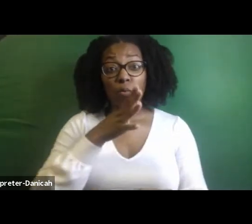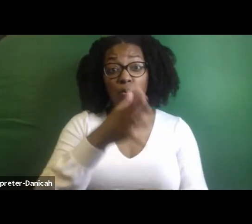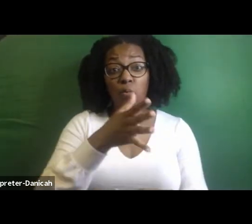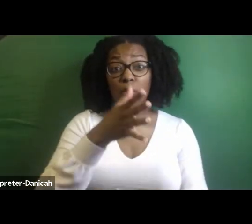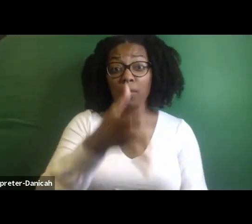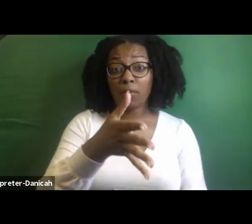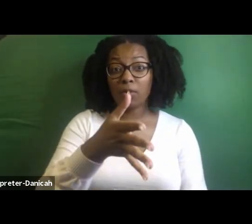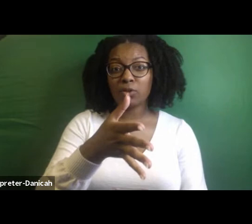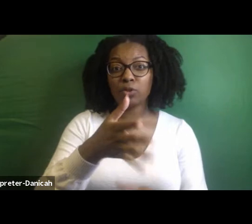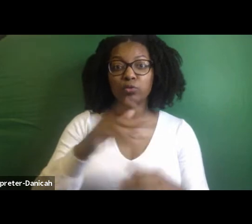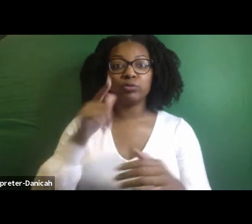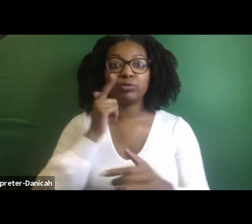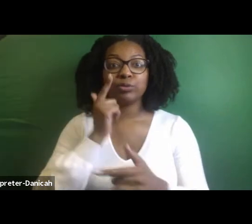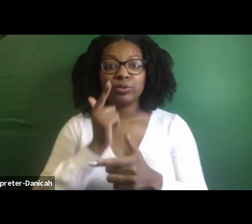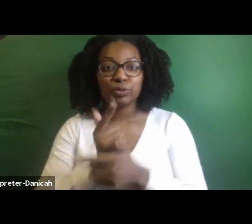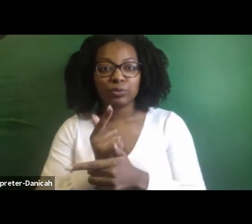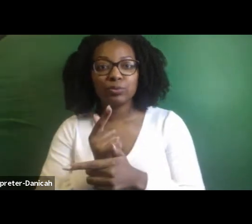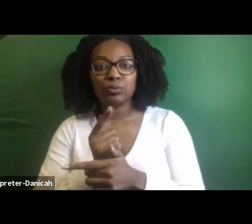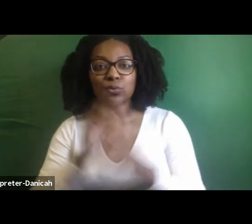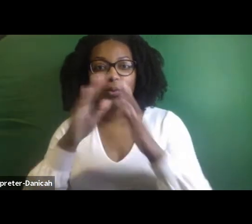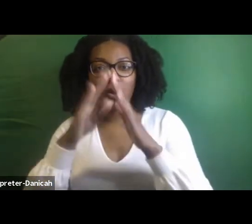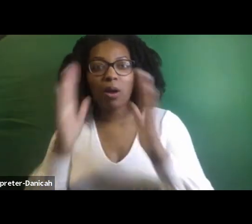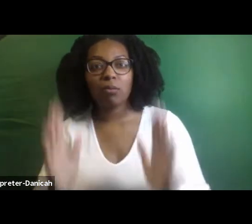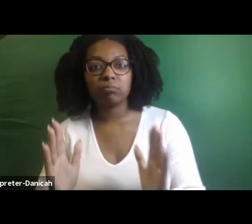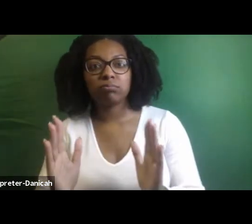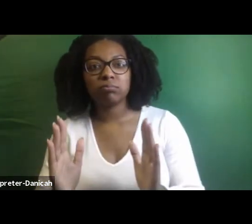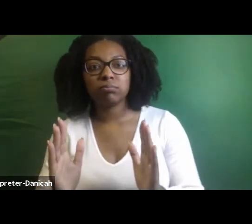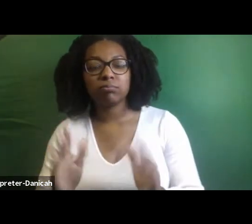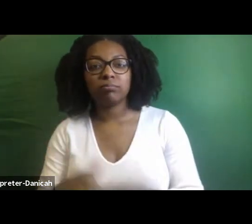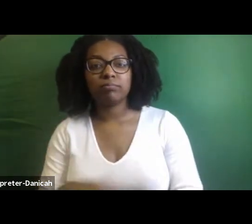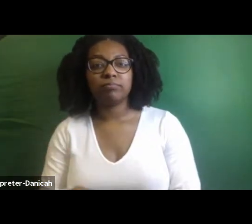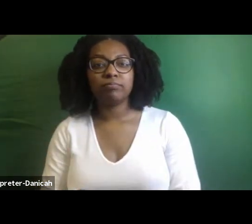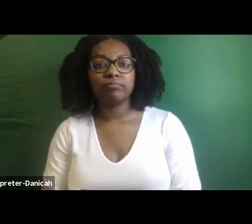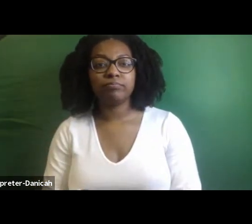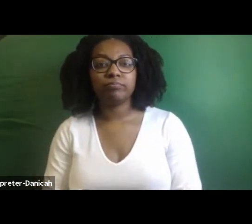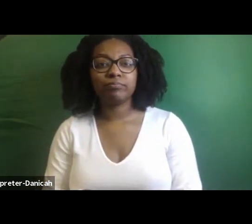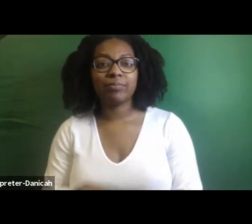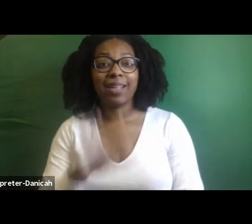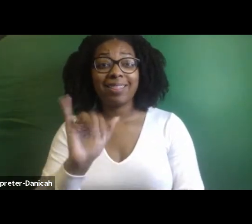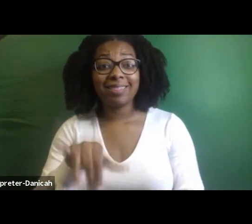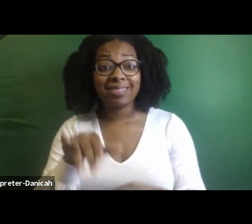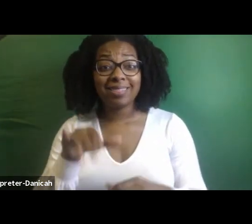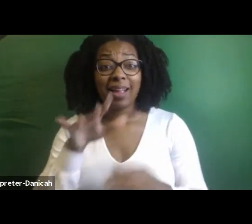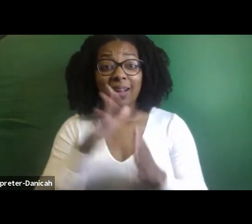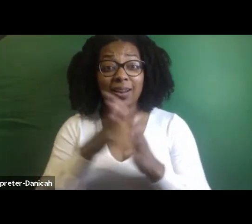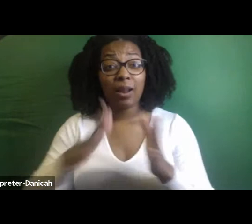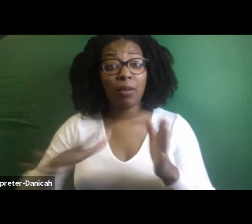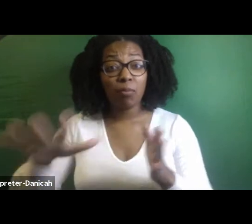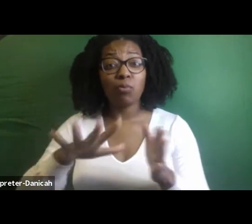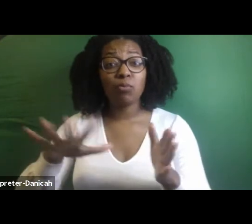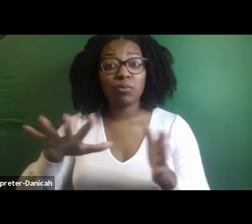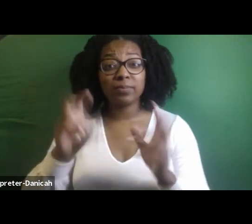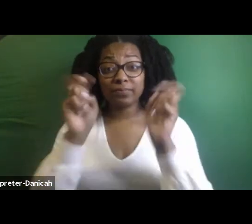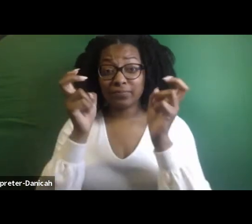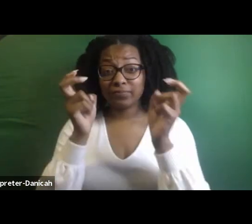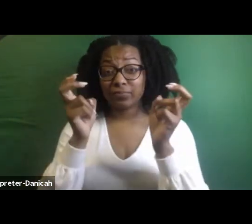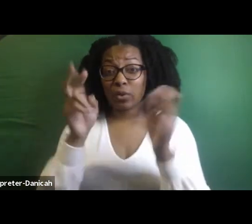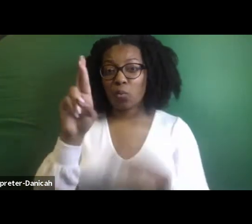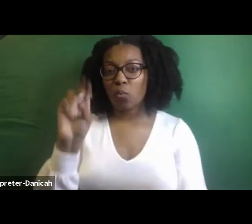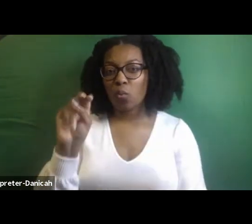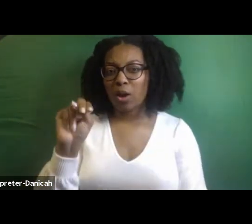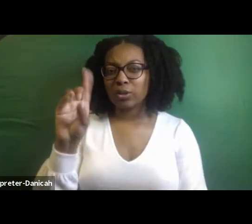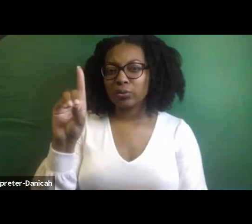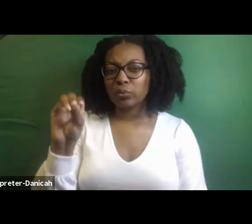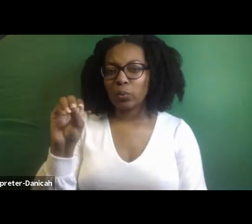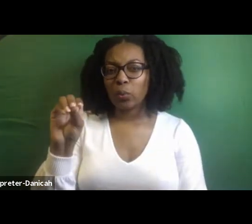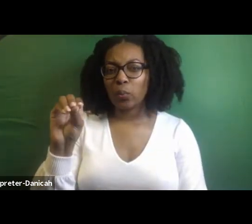But yet, the area is still over there. So, it's called the Rondo neighborhood, which is where I'm originally from. And the Rondo neighborhood in St. Paul